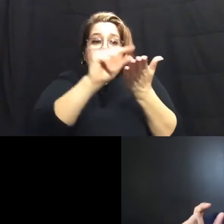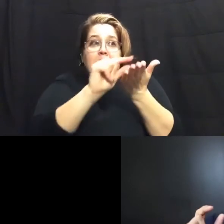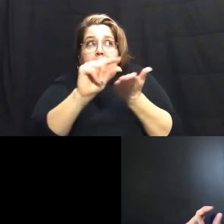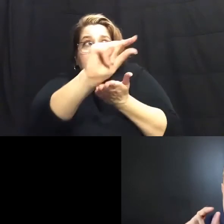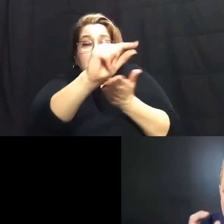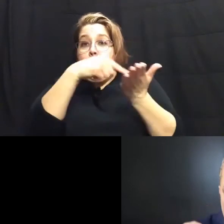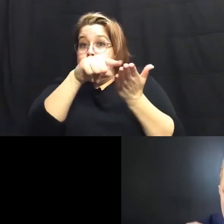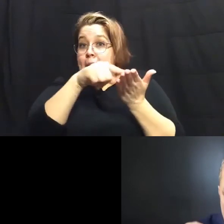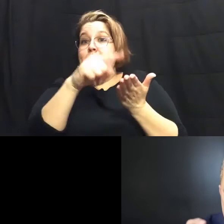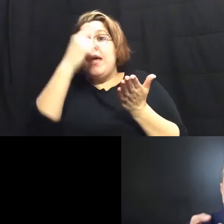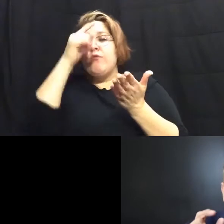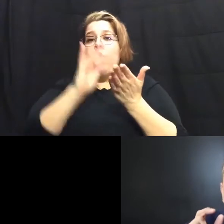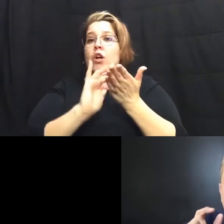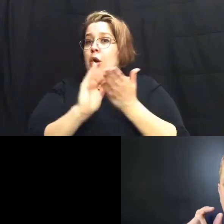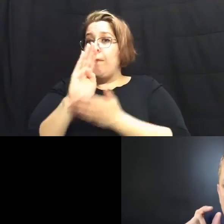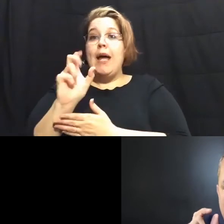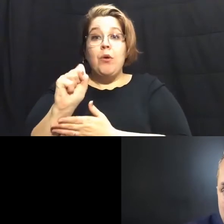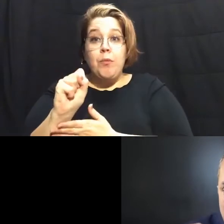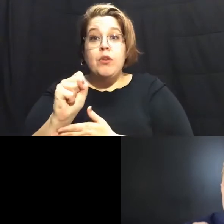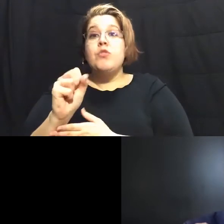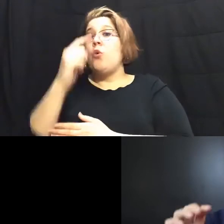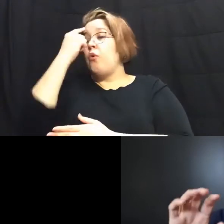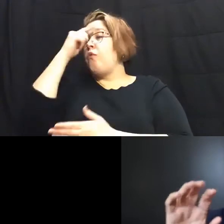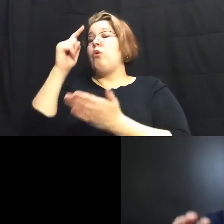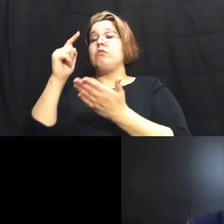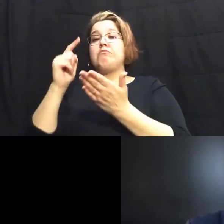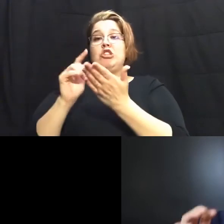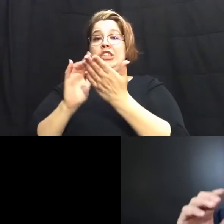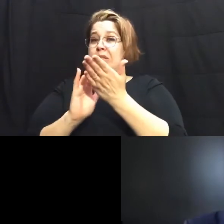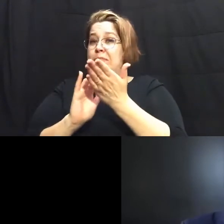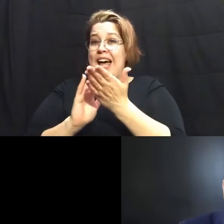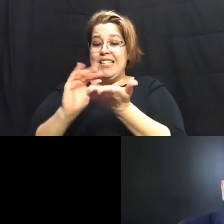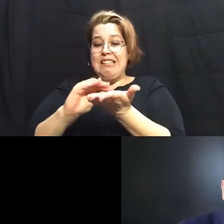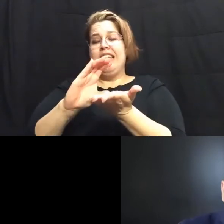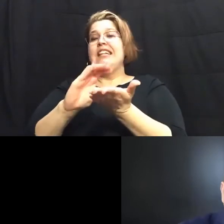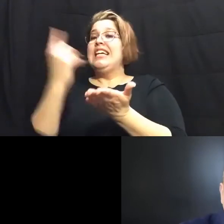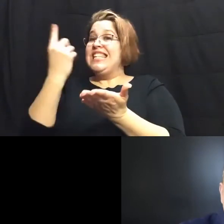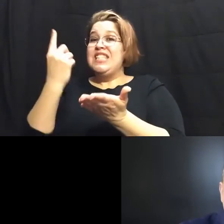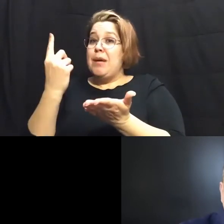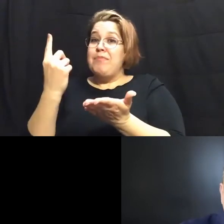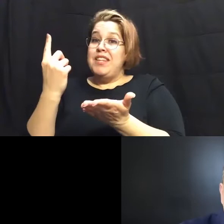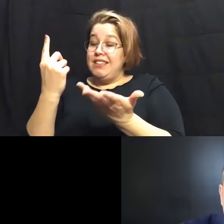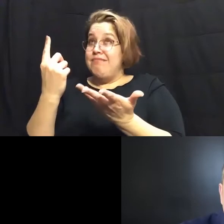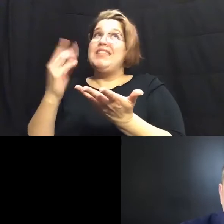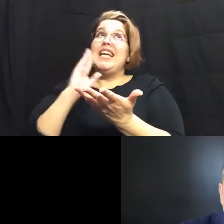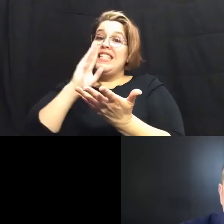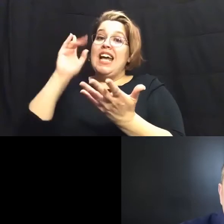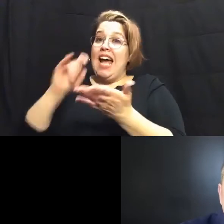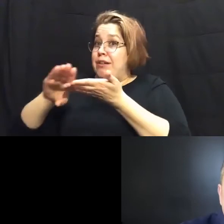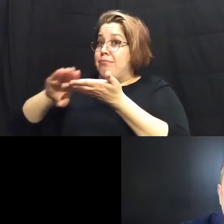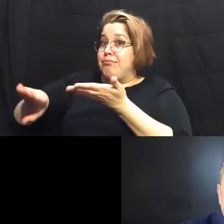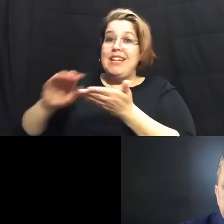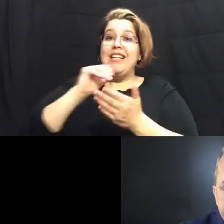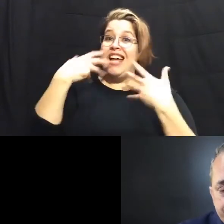medical bills or for their medicines something's going to give and oftentimes it's not their health it's their home yes